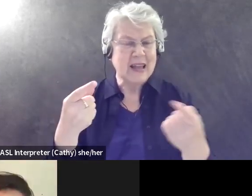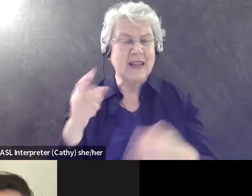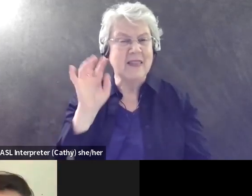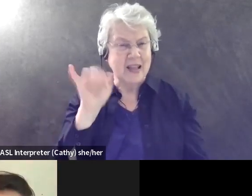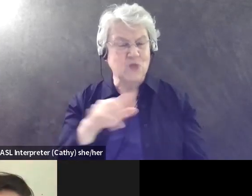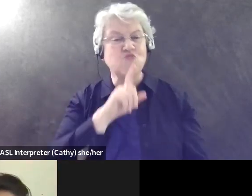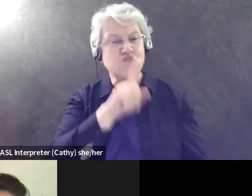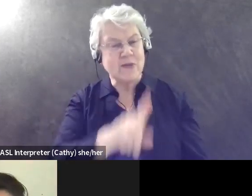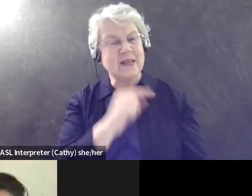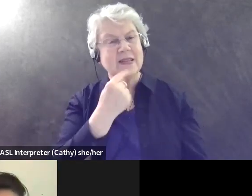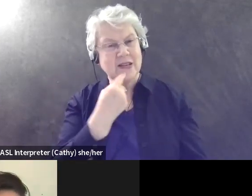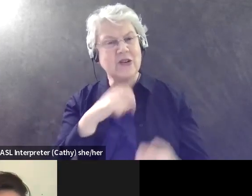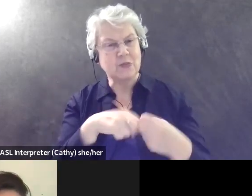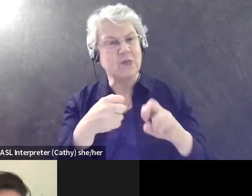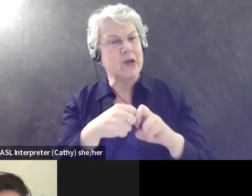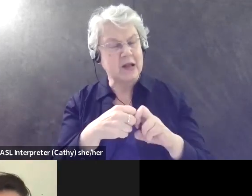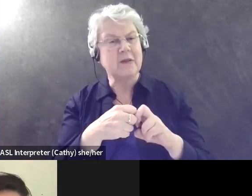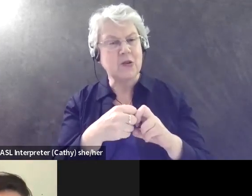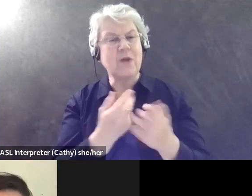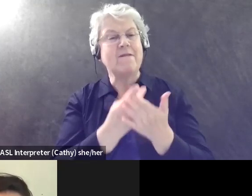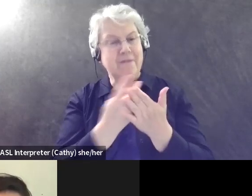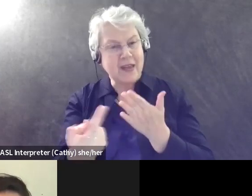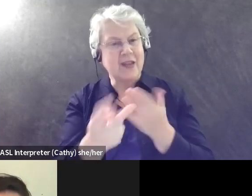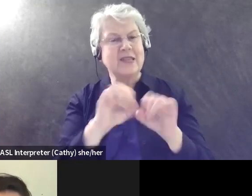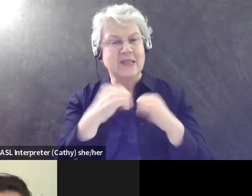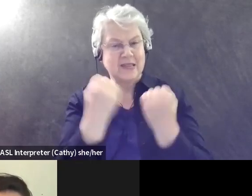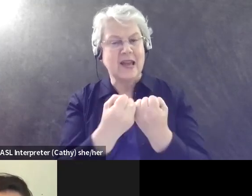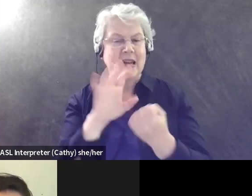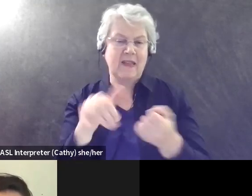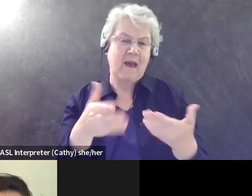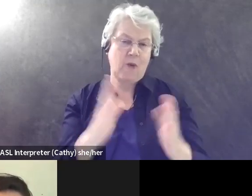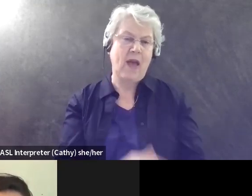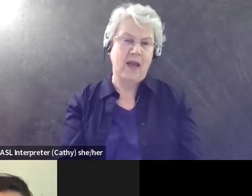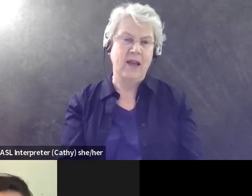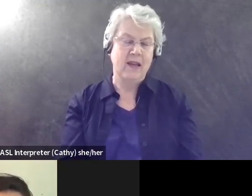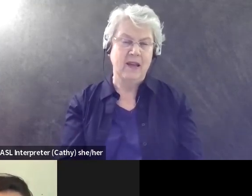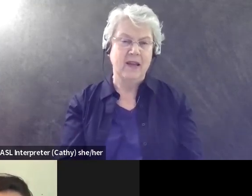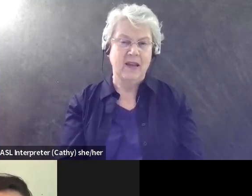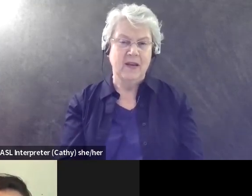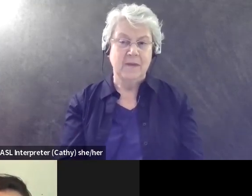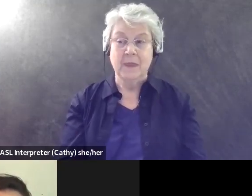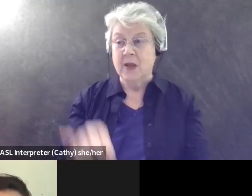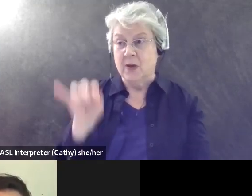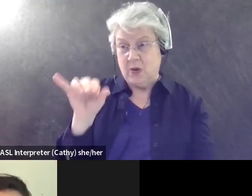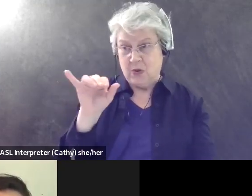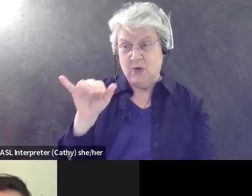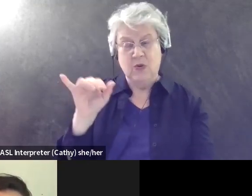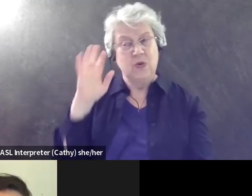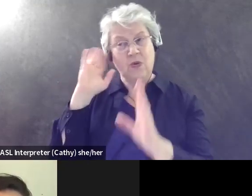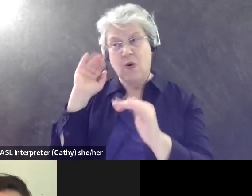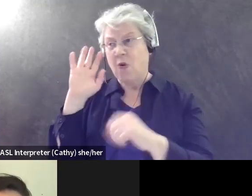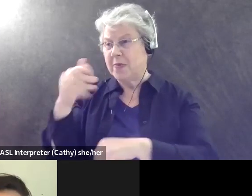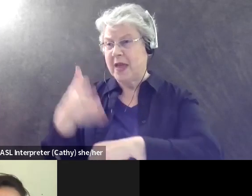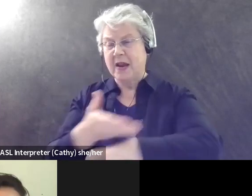of our society in general. Yeah. Yeah. Yeah. Looking forward to seeing that improve for sure.